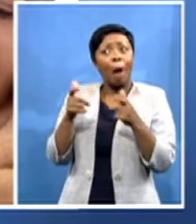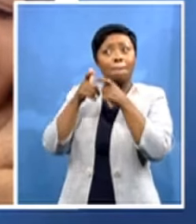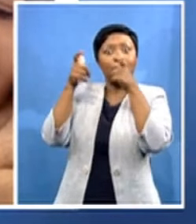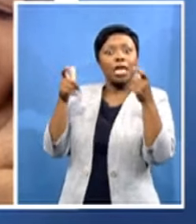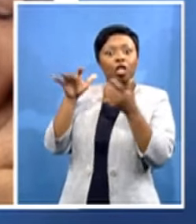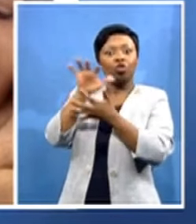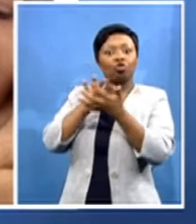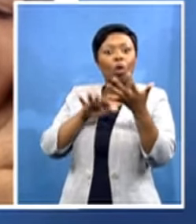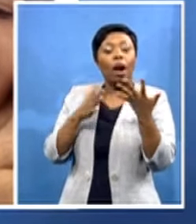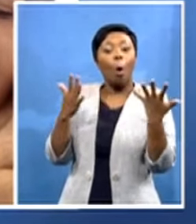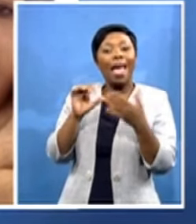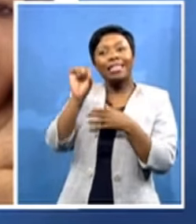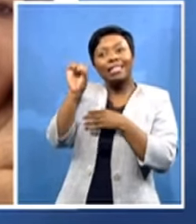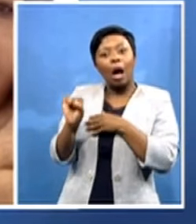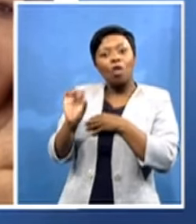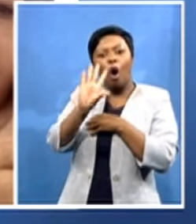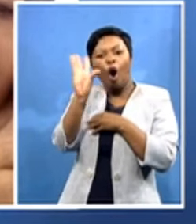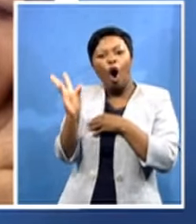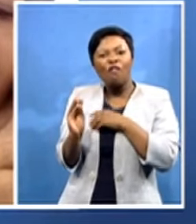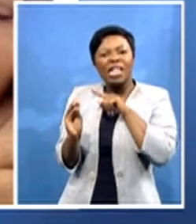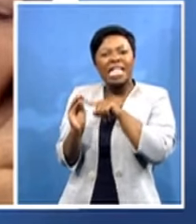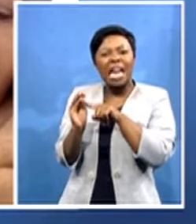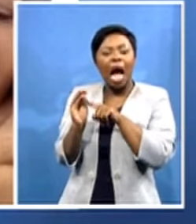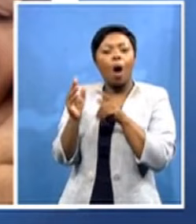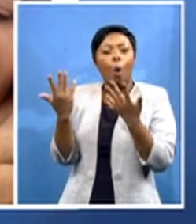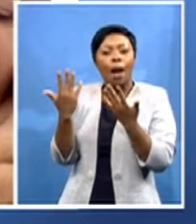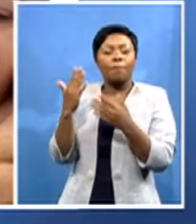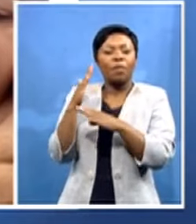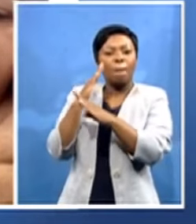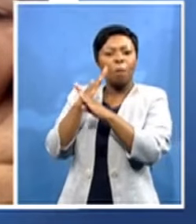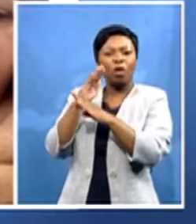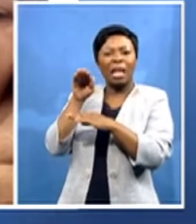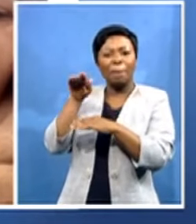the insurgency in mozambique what kind of conversations taking place around this